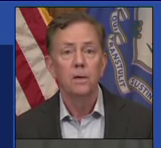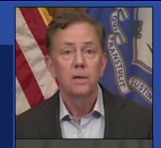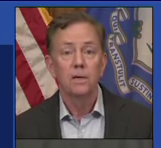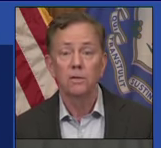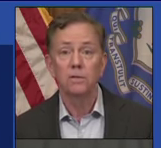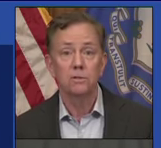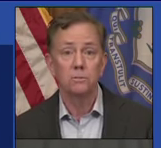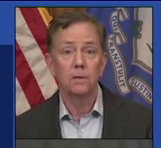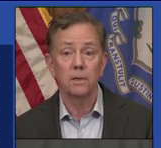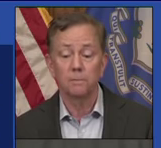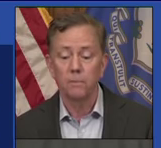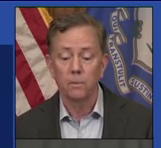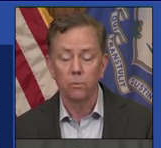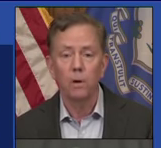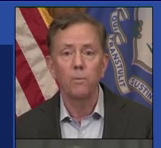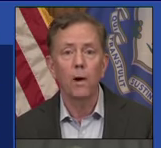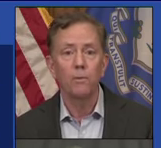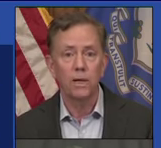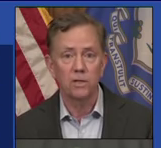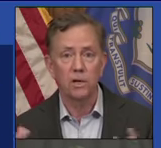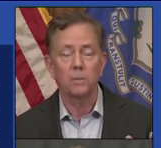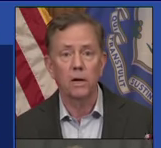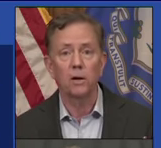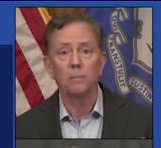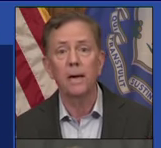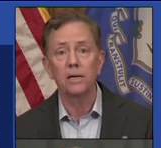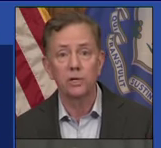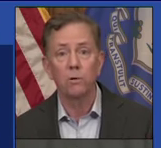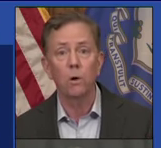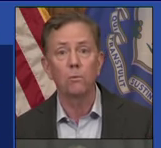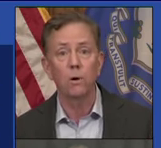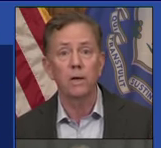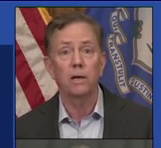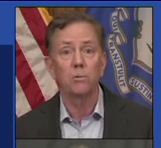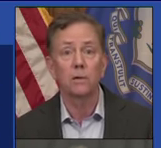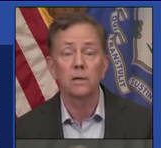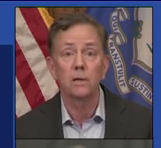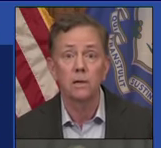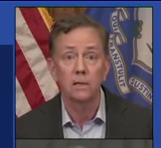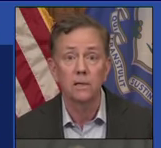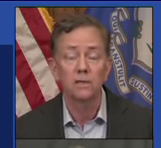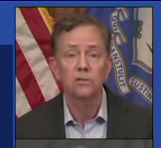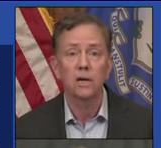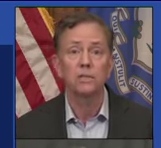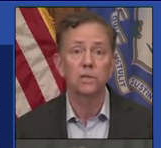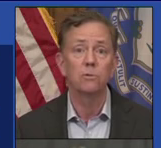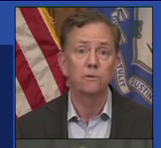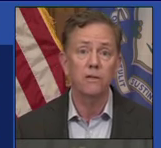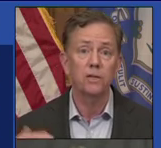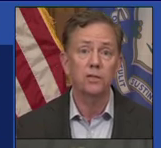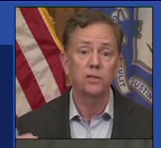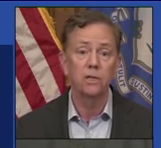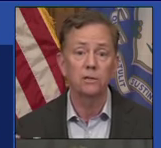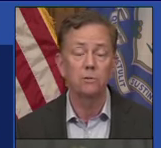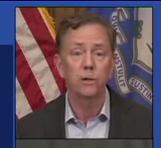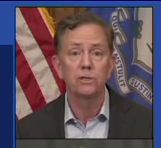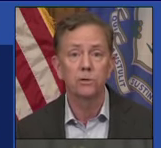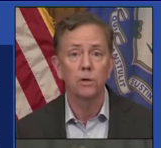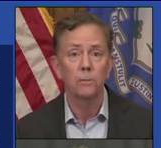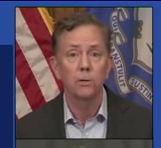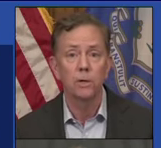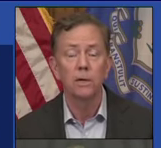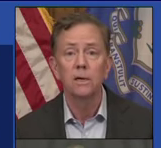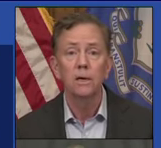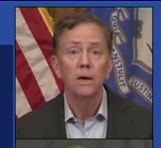hospitalizations is one way we can tell about our capacity, one way we get real insights into infections into a